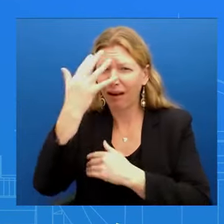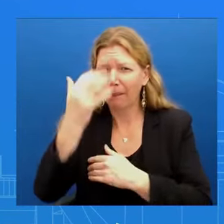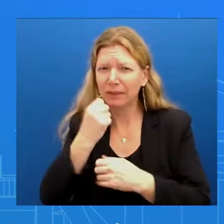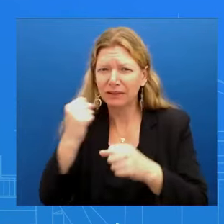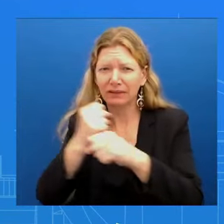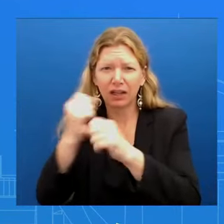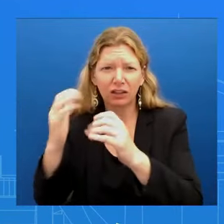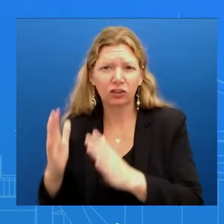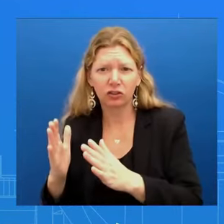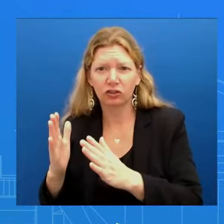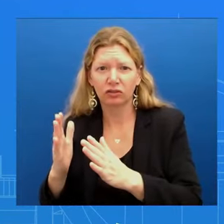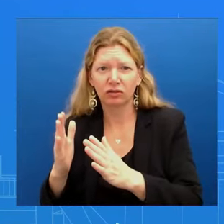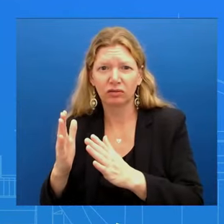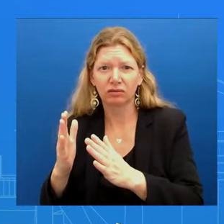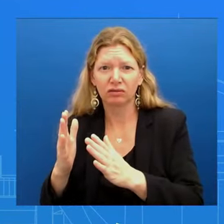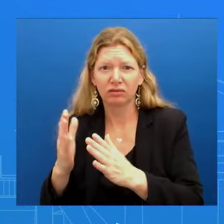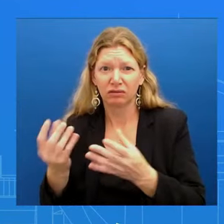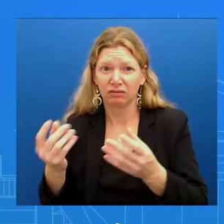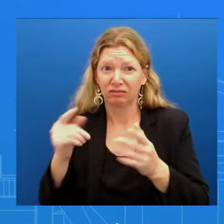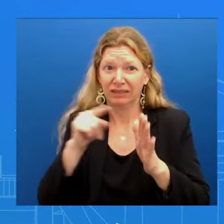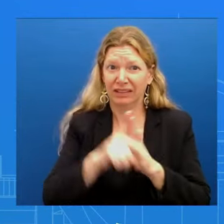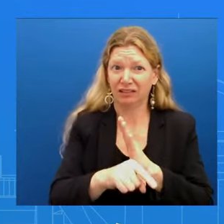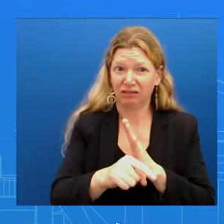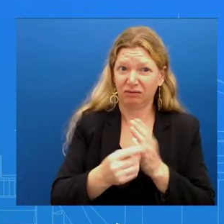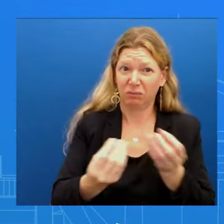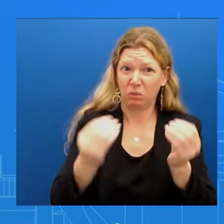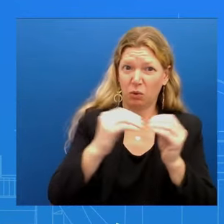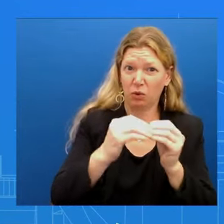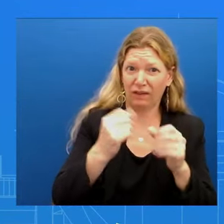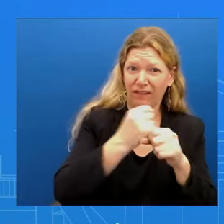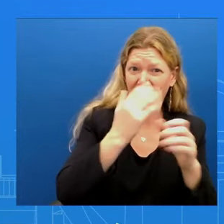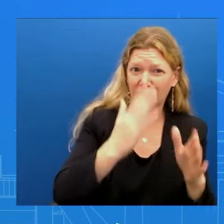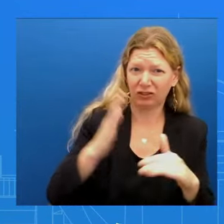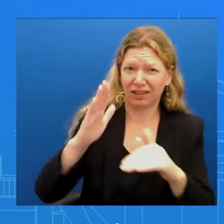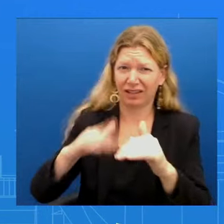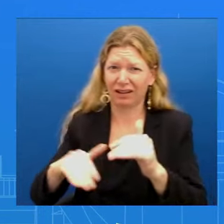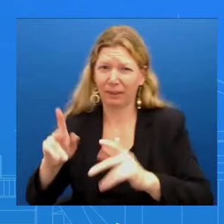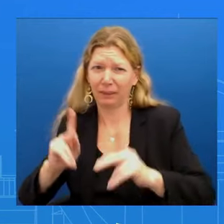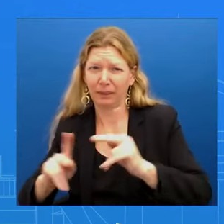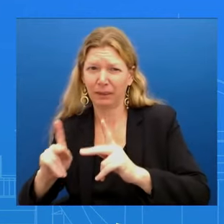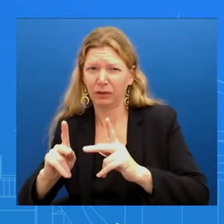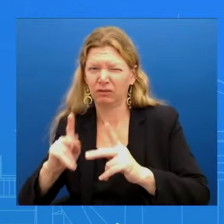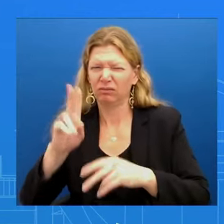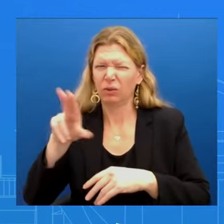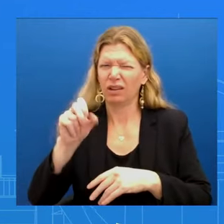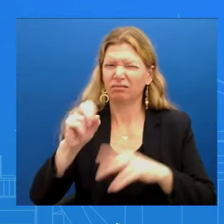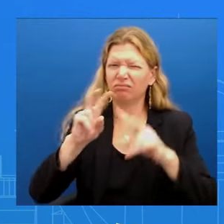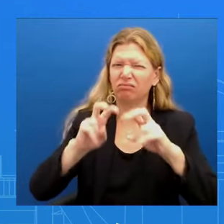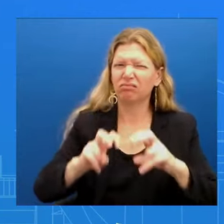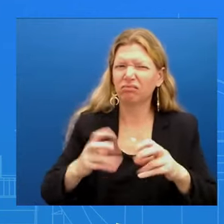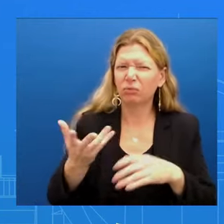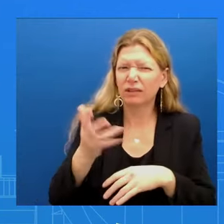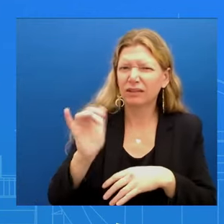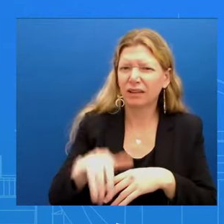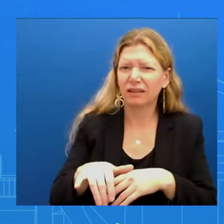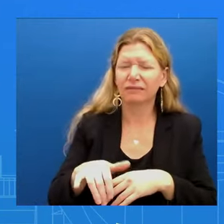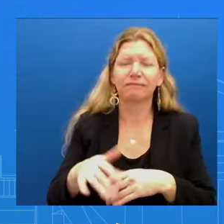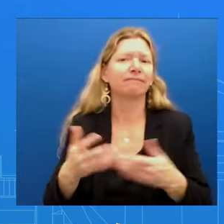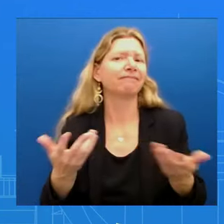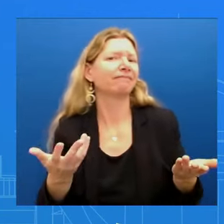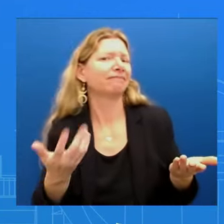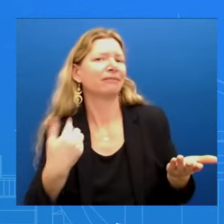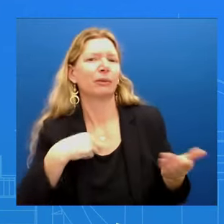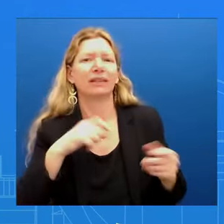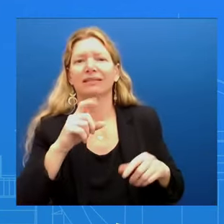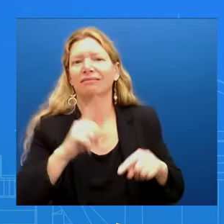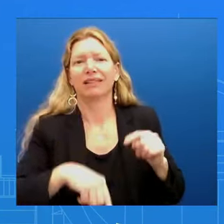Netanyahu told us? We don't have an independent assessment of those figures And just lastly the white what is the White House reaction to Trump? Saying he would encourage